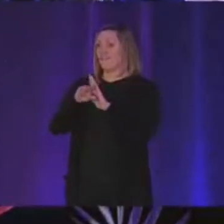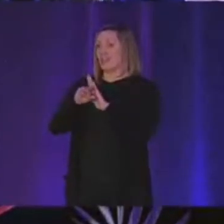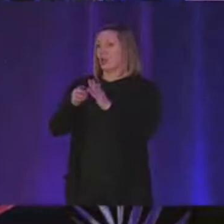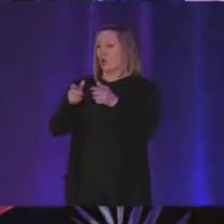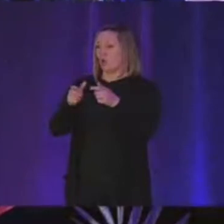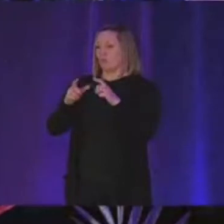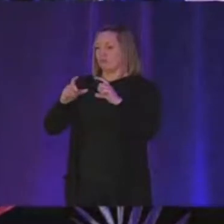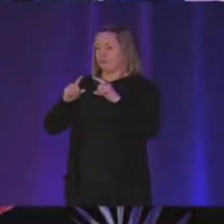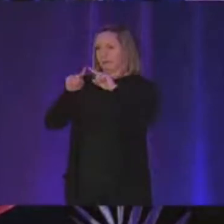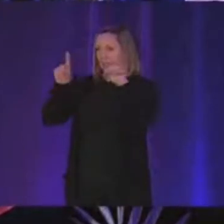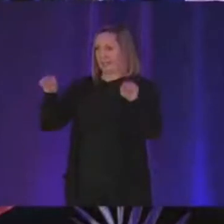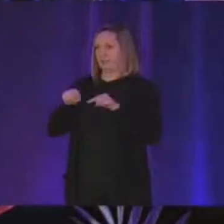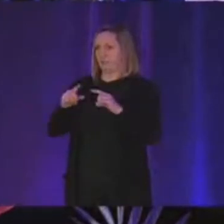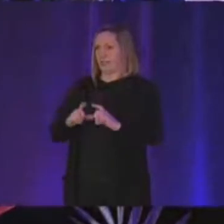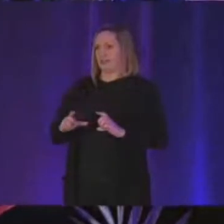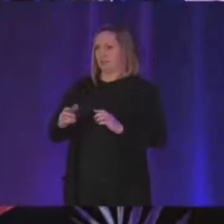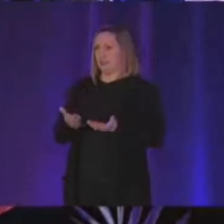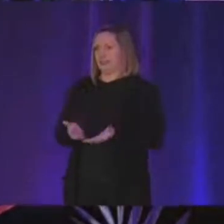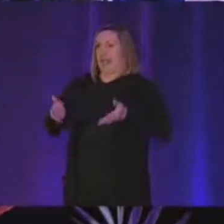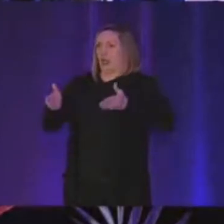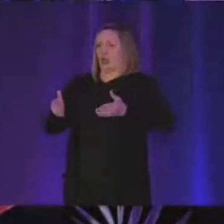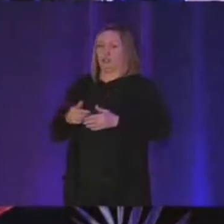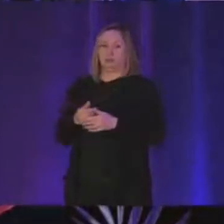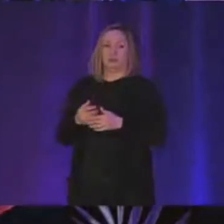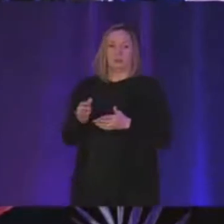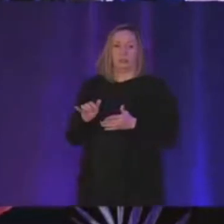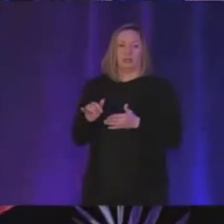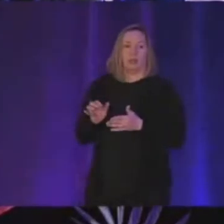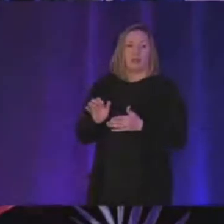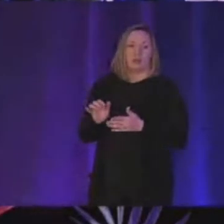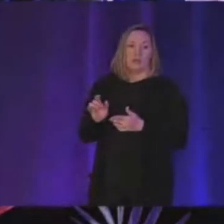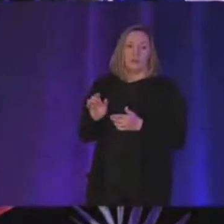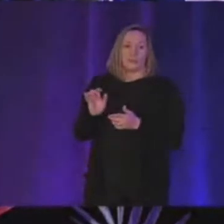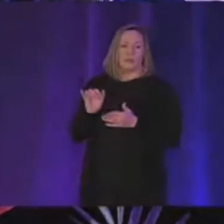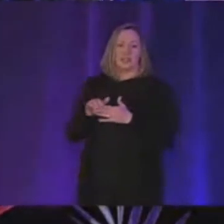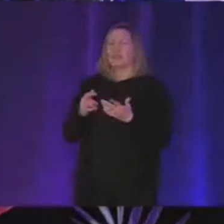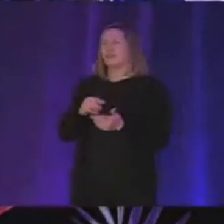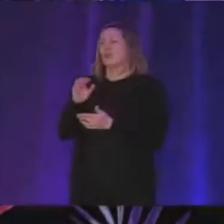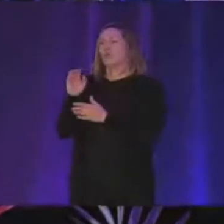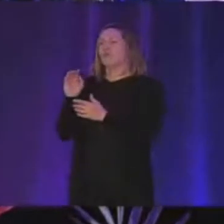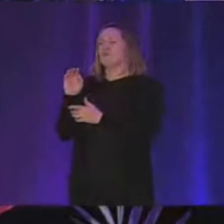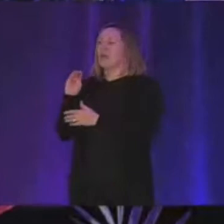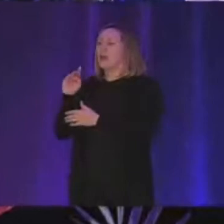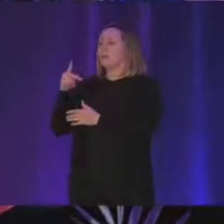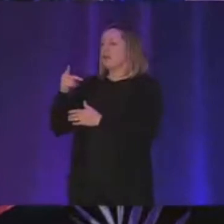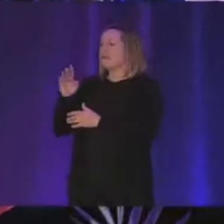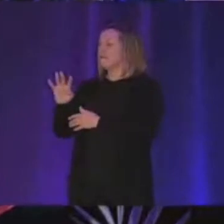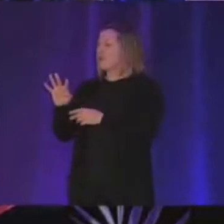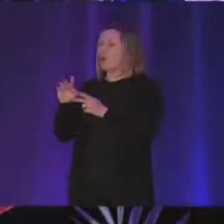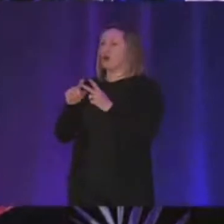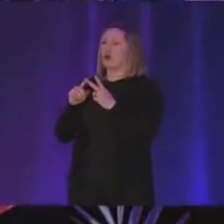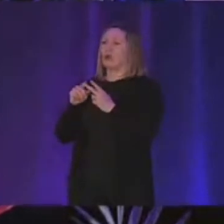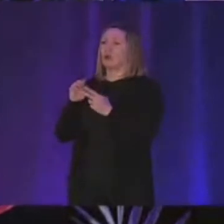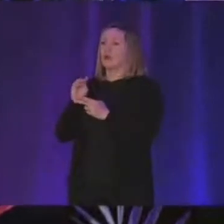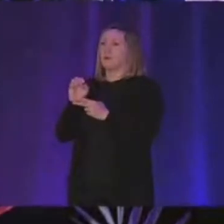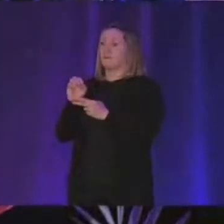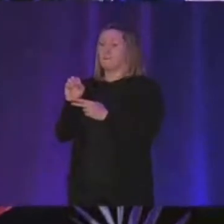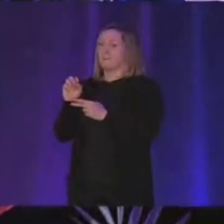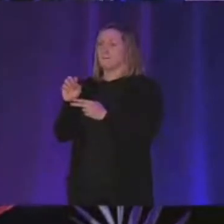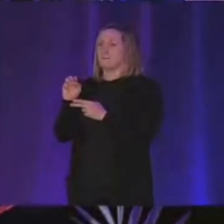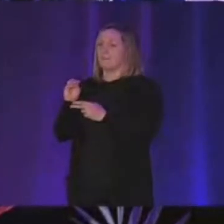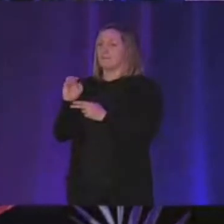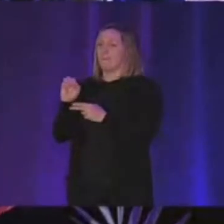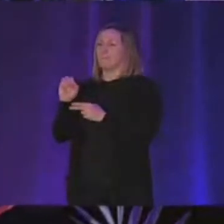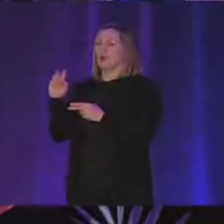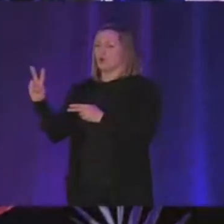and so this is something you're probably like more familiar with uh such as like mp4 uh move avi mkv